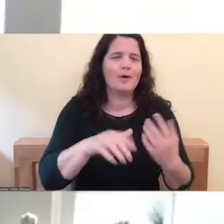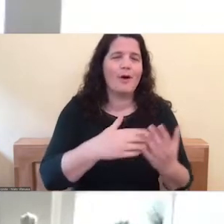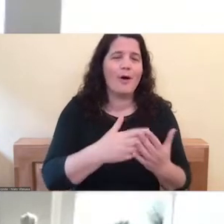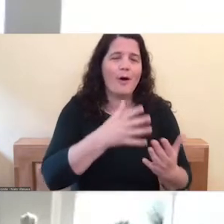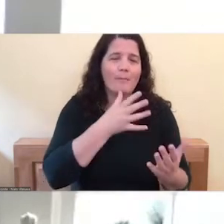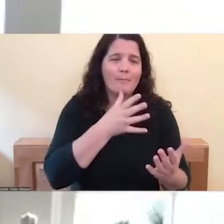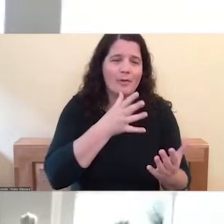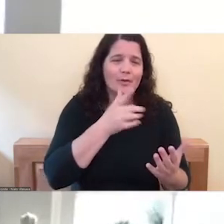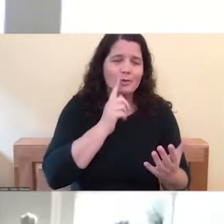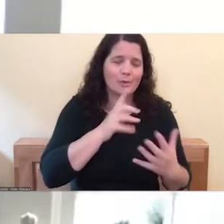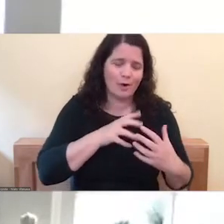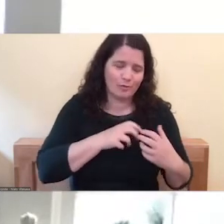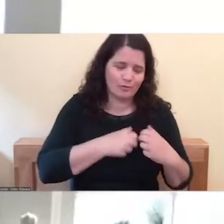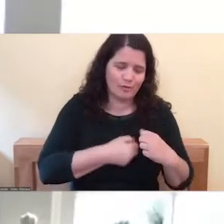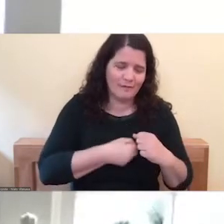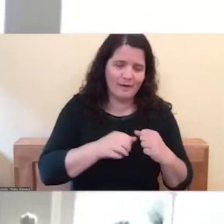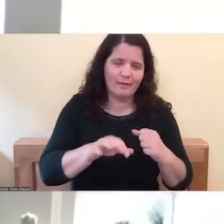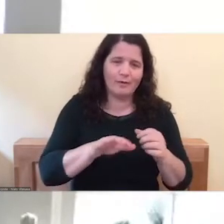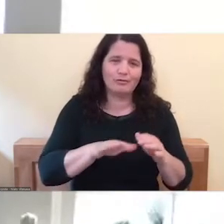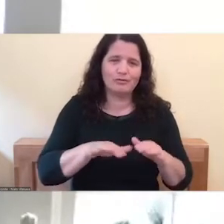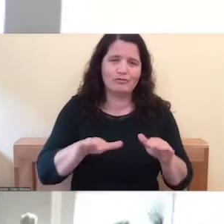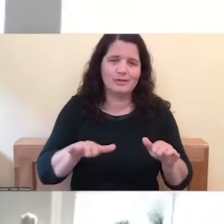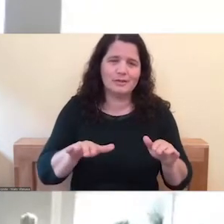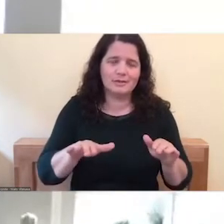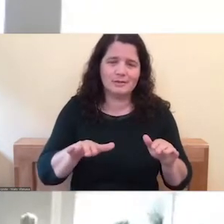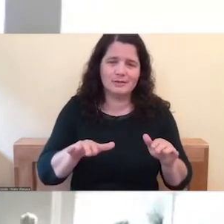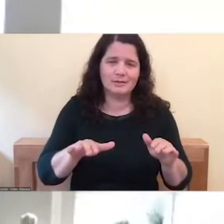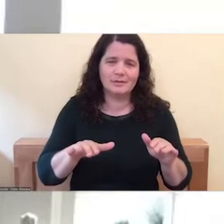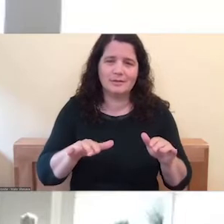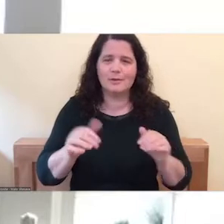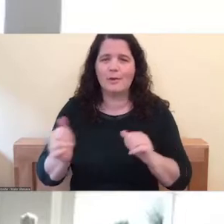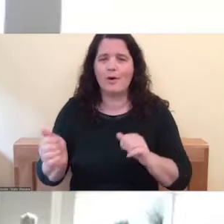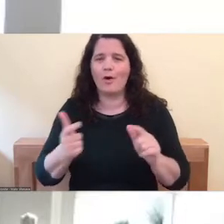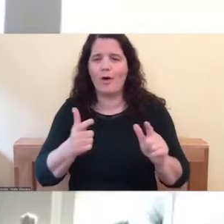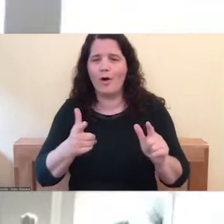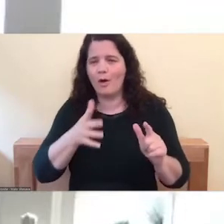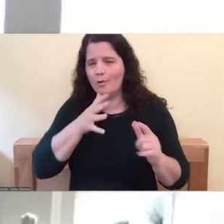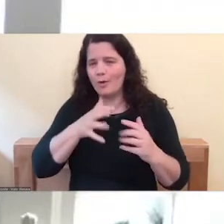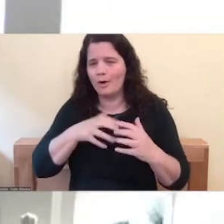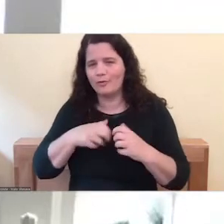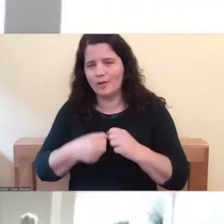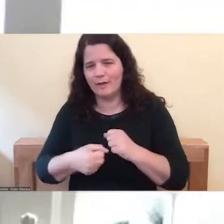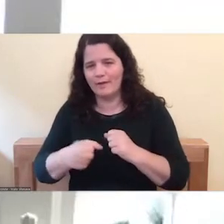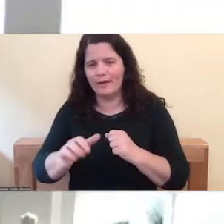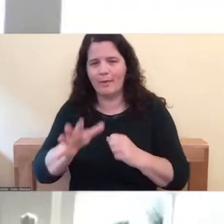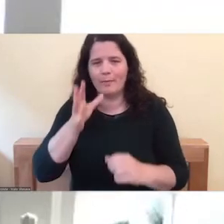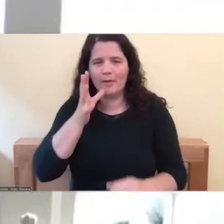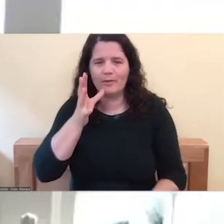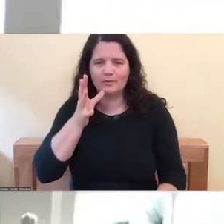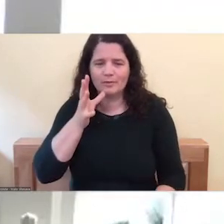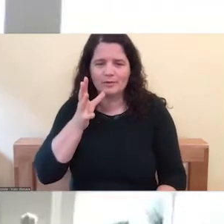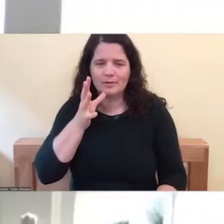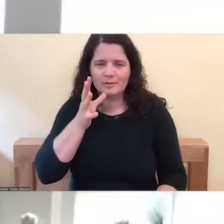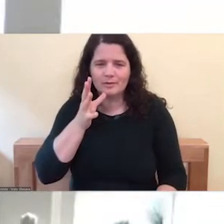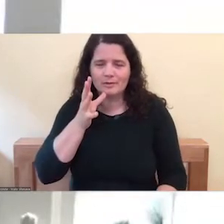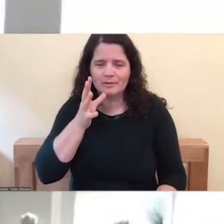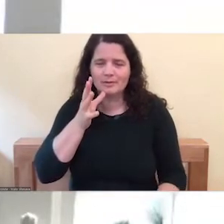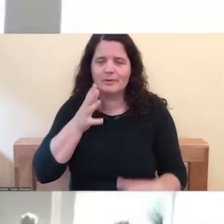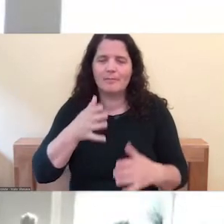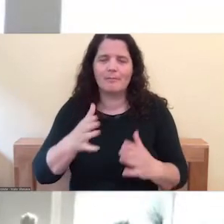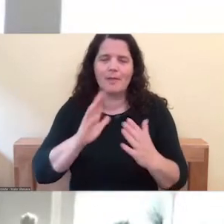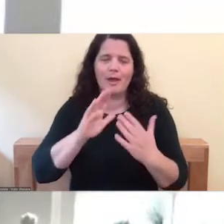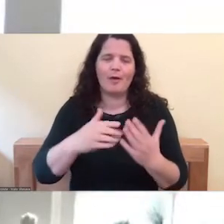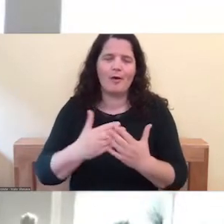grieving their children. To all who are grieving their mothers. May we all remember